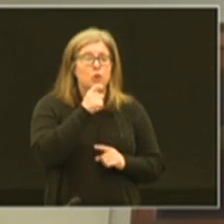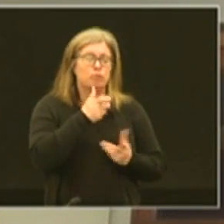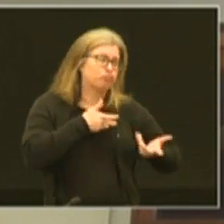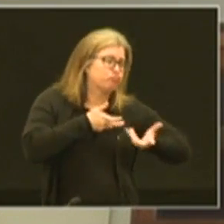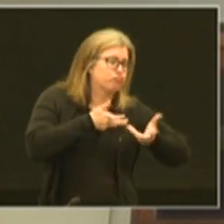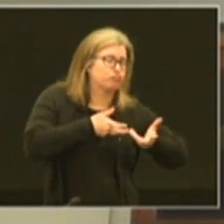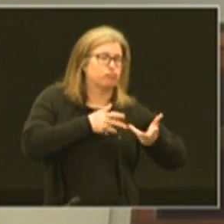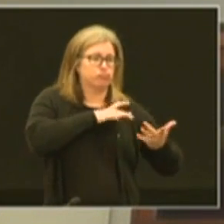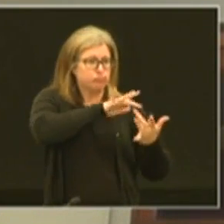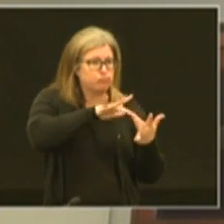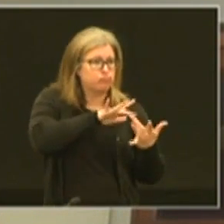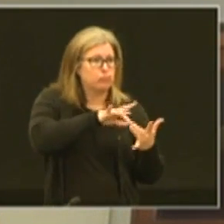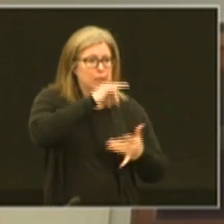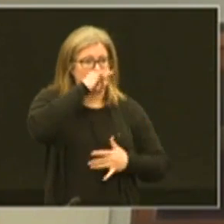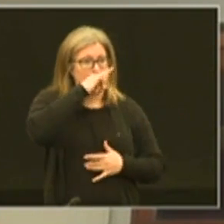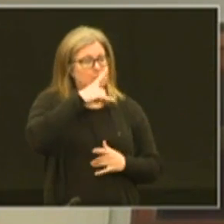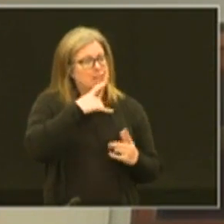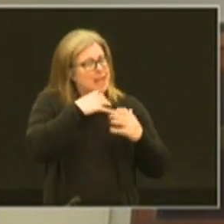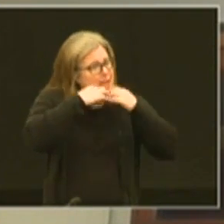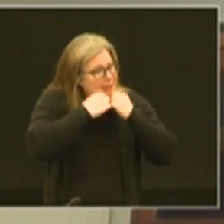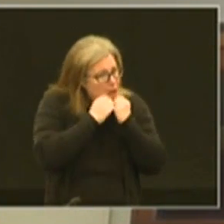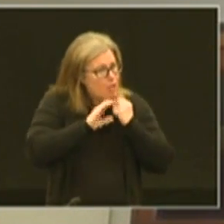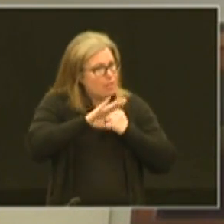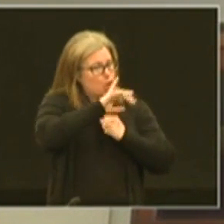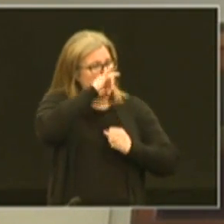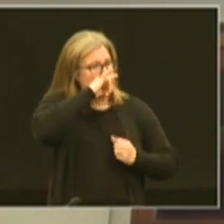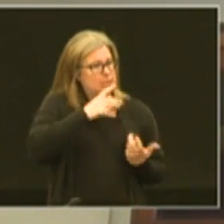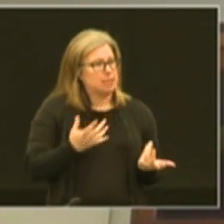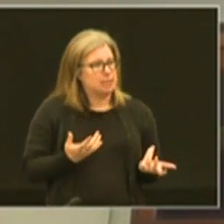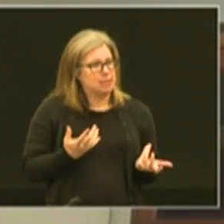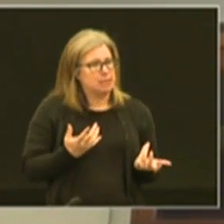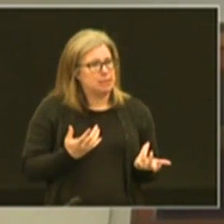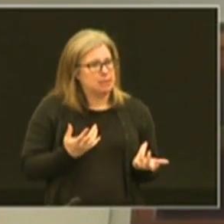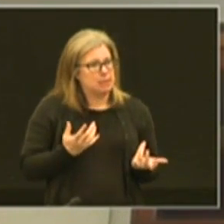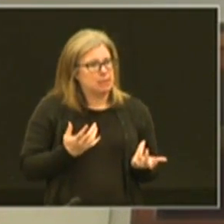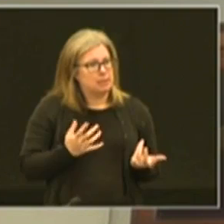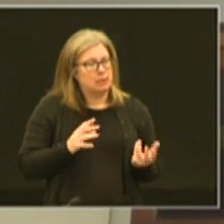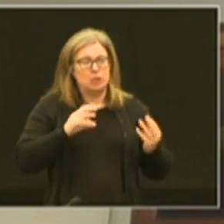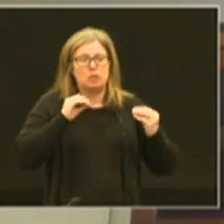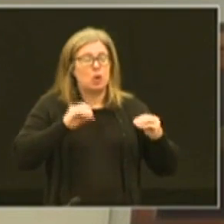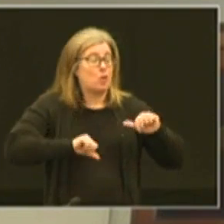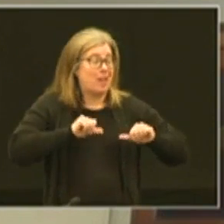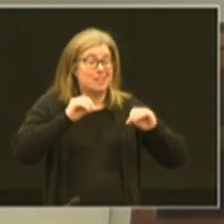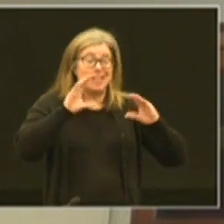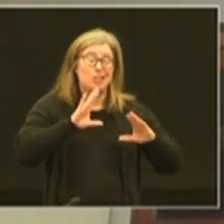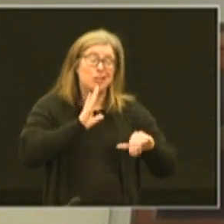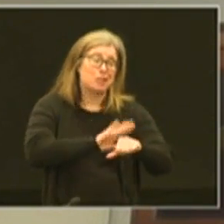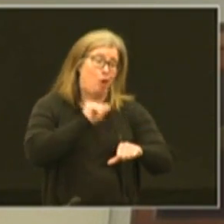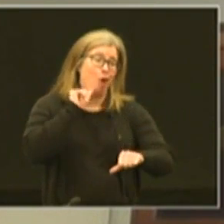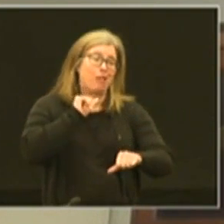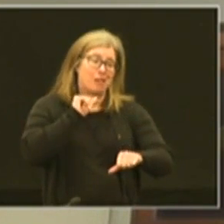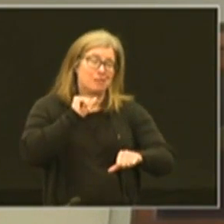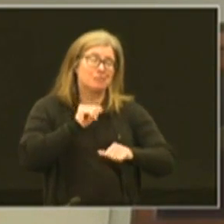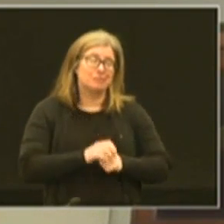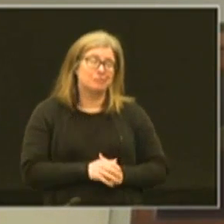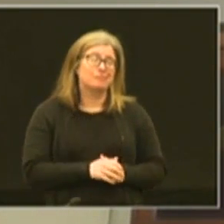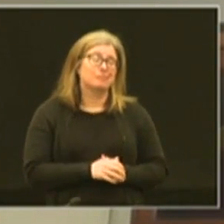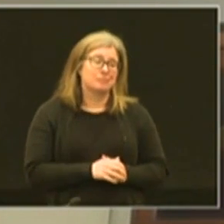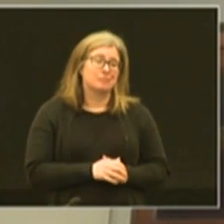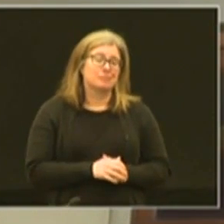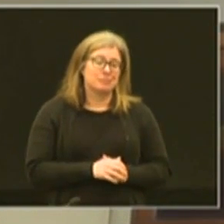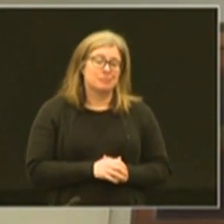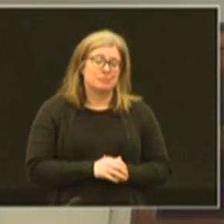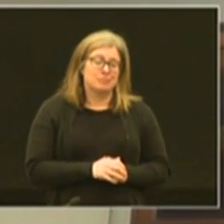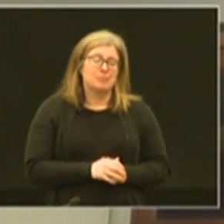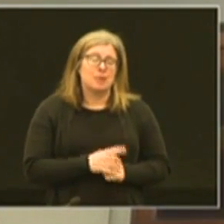interacting and reaching out to kids because they care about their kids there is no doubt teaching is a calling and